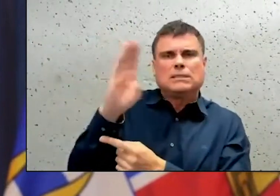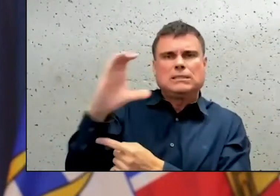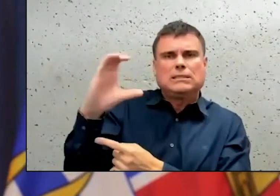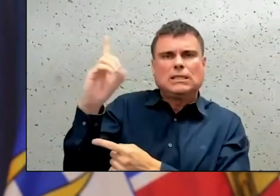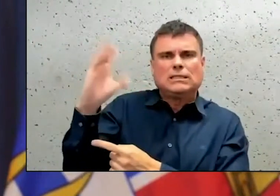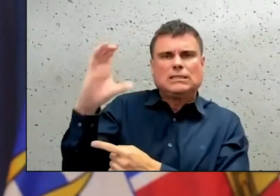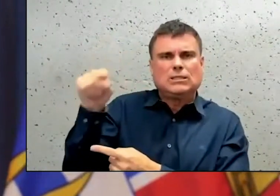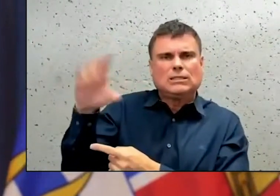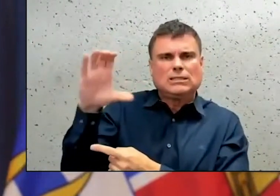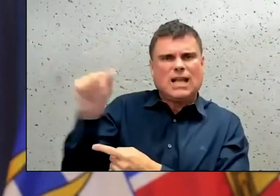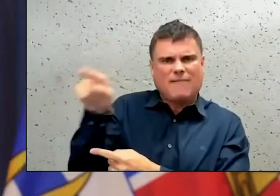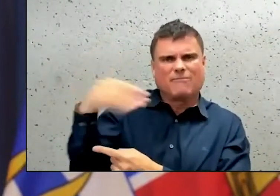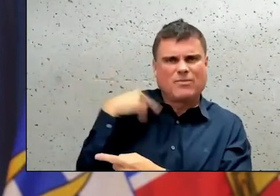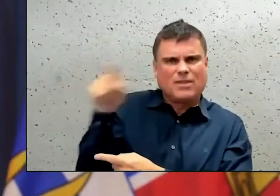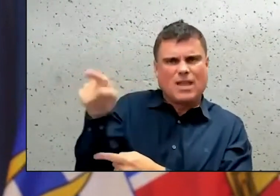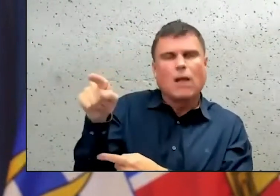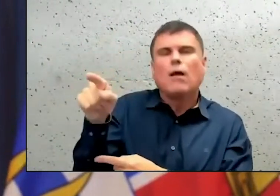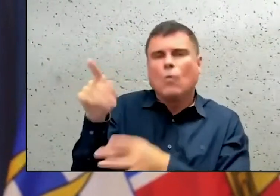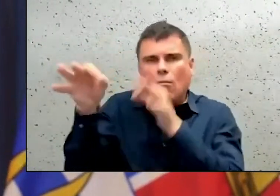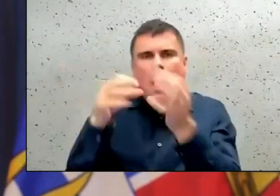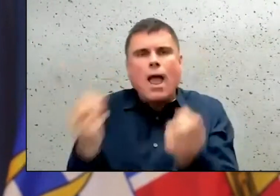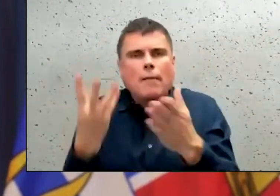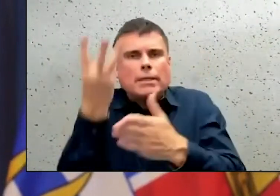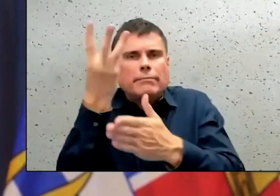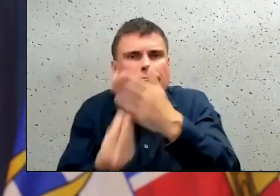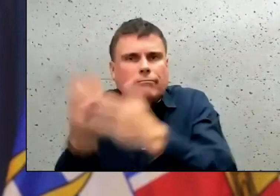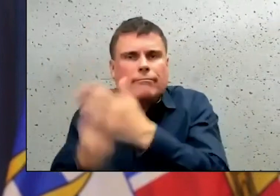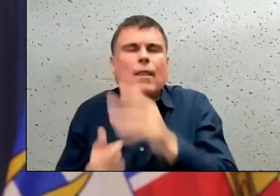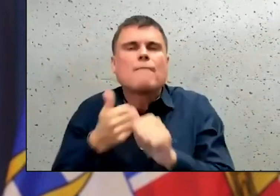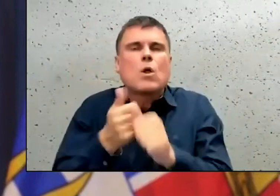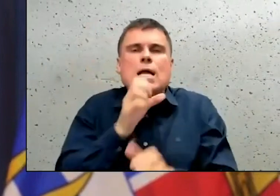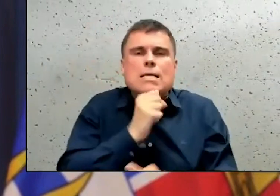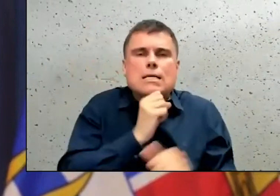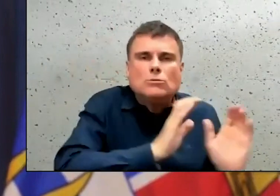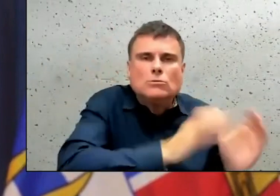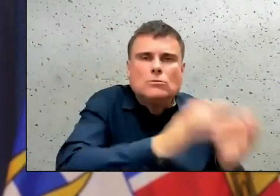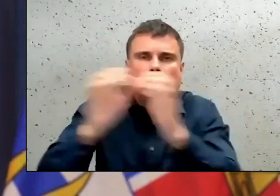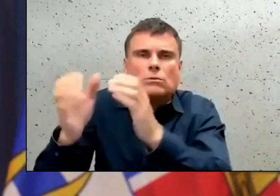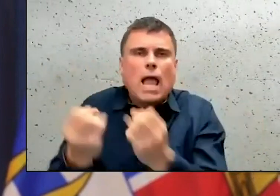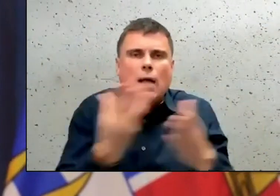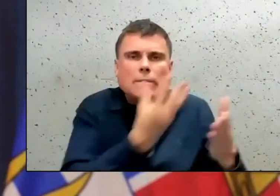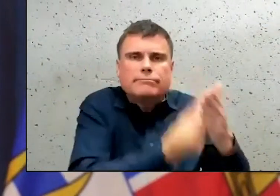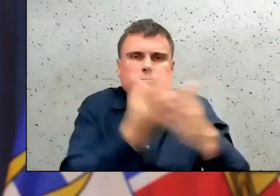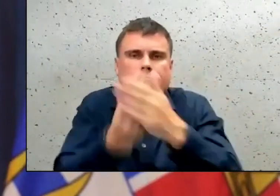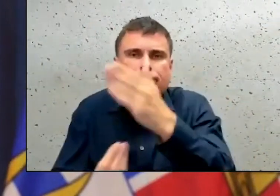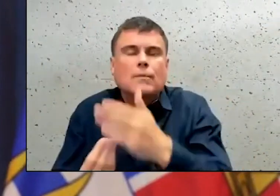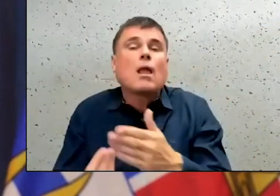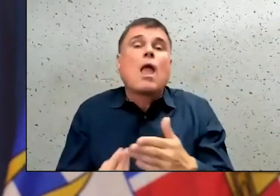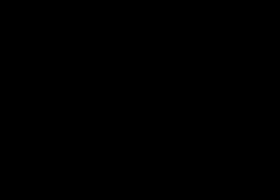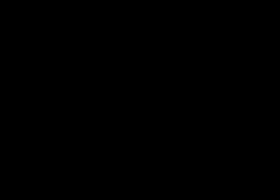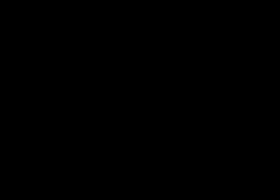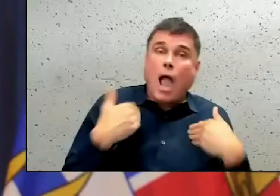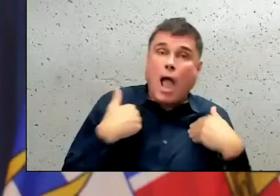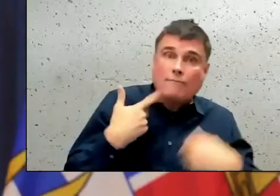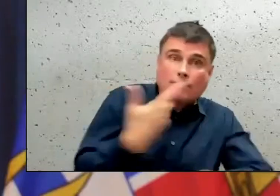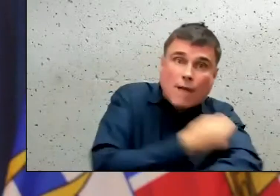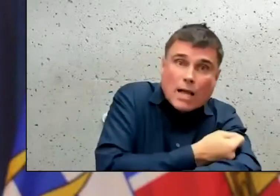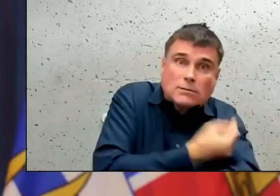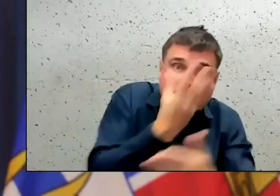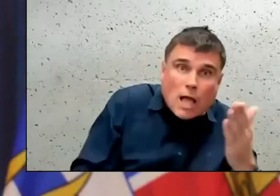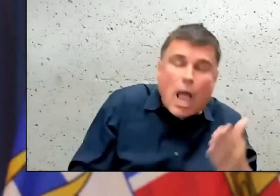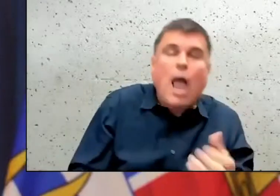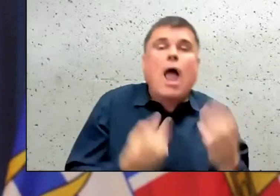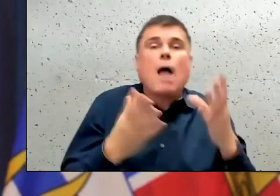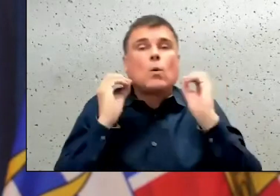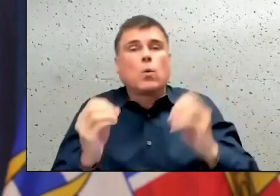what age group. We have had deaths in vaccinated, partially vaccinated and unvaccinated people. So it does vary.